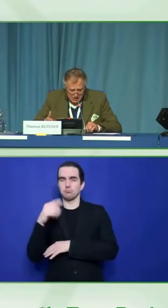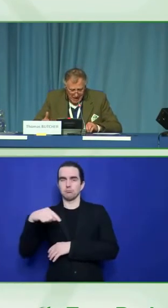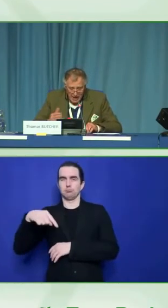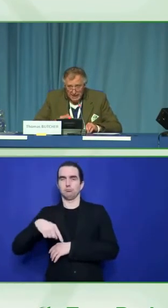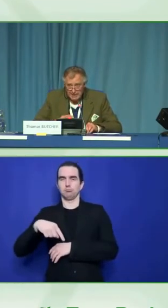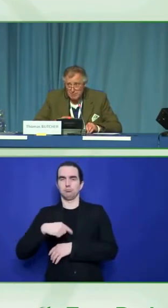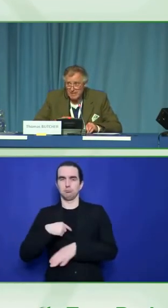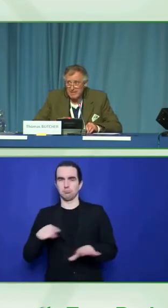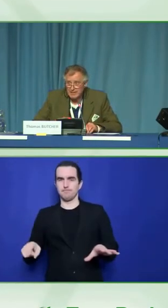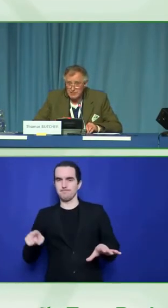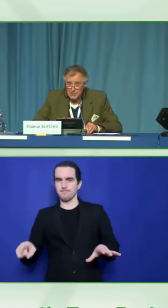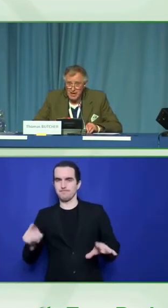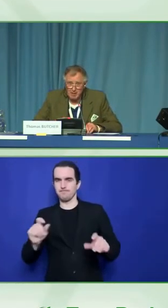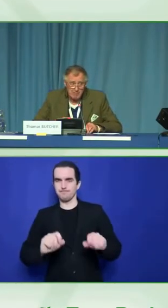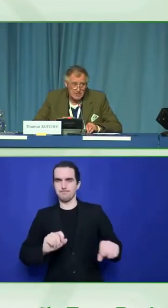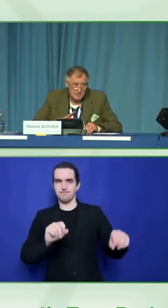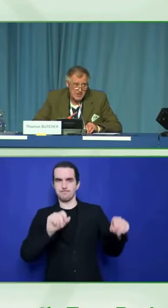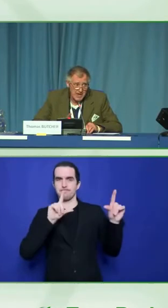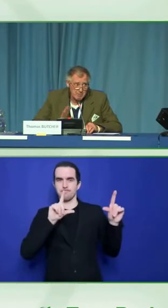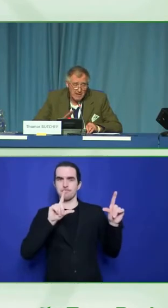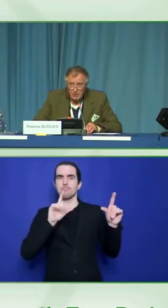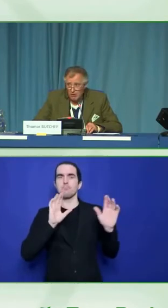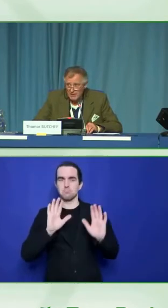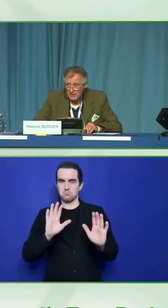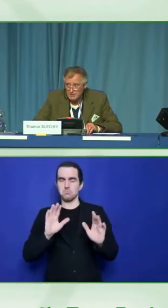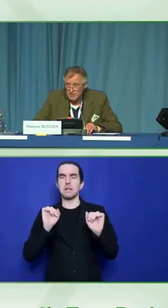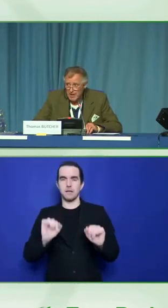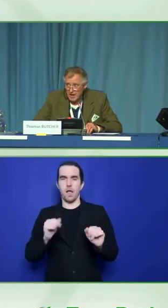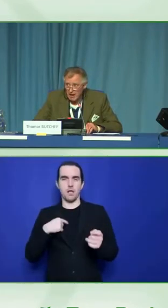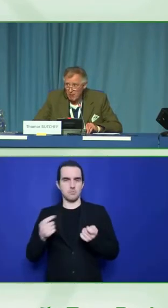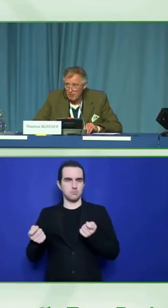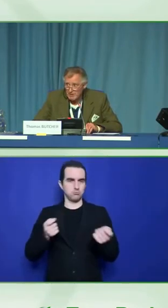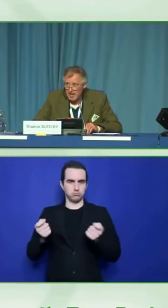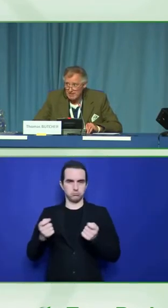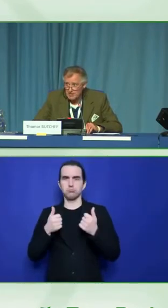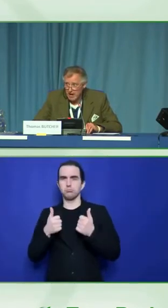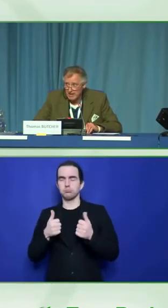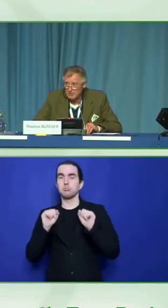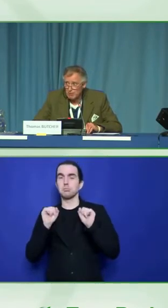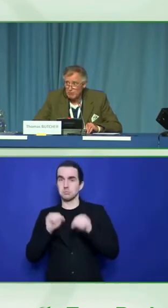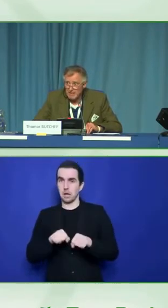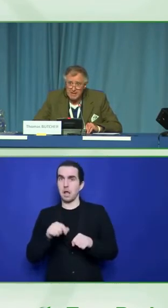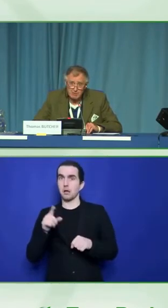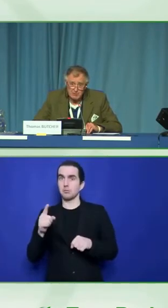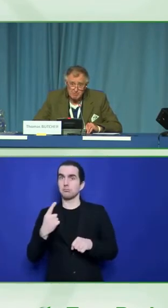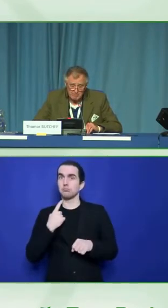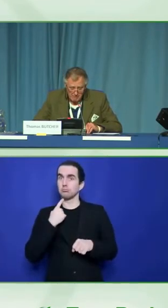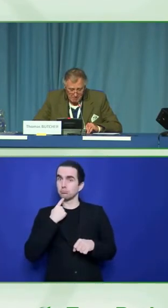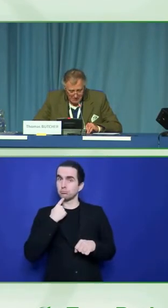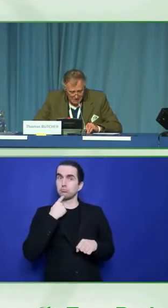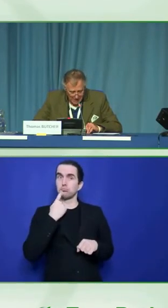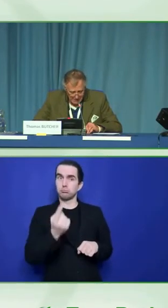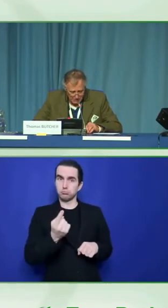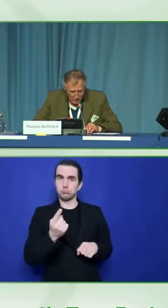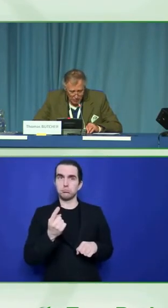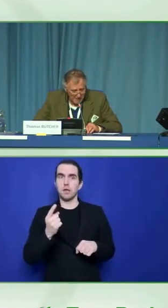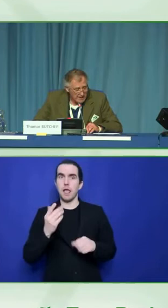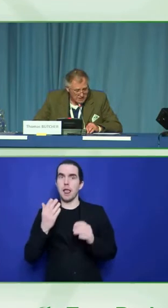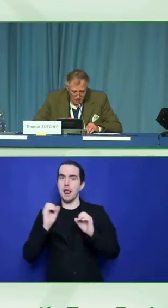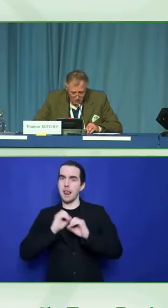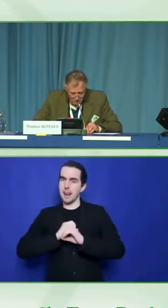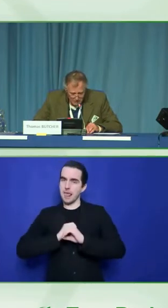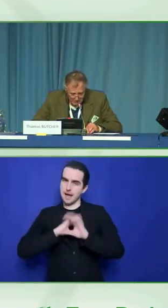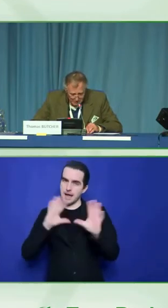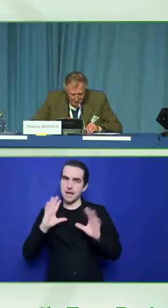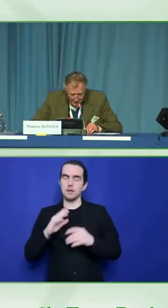next slide, please? Because then my colleagues on the tech side will be able to flip the slides for